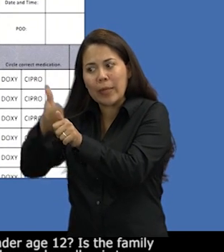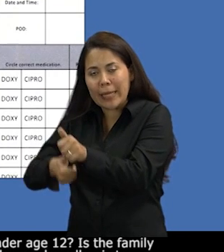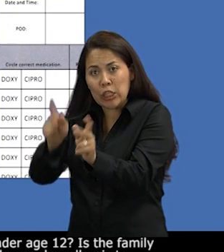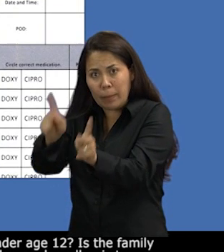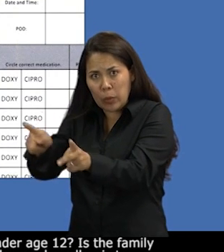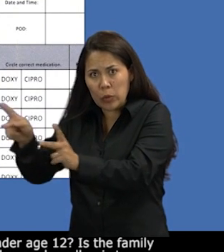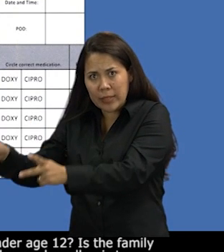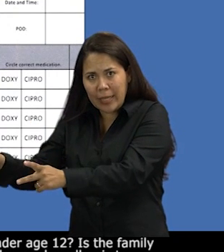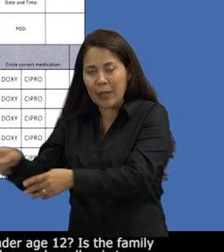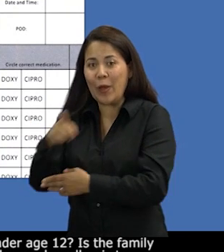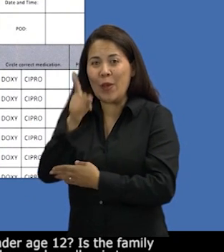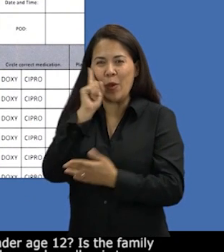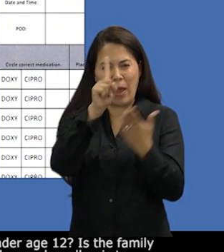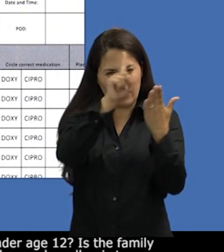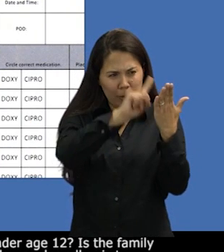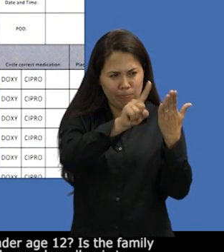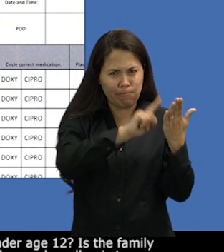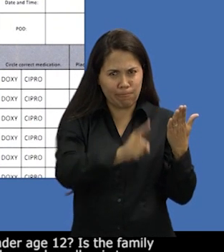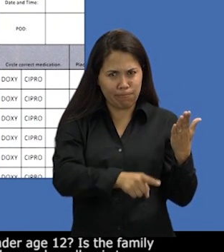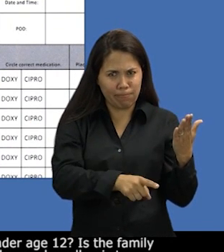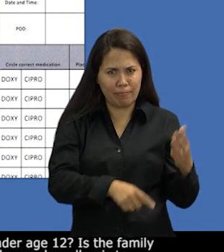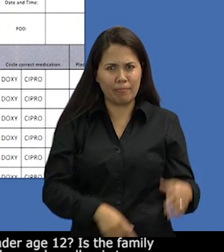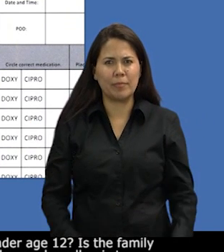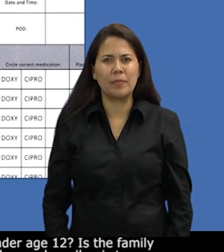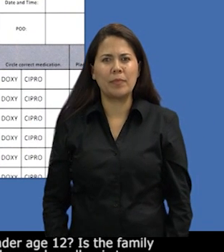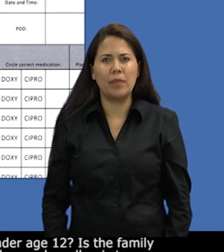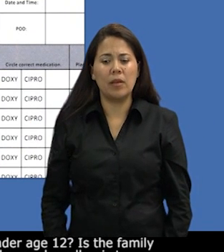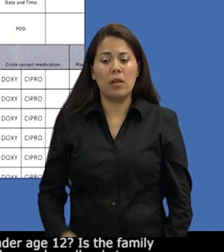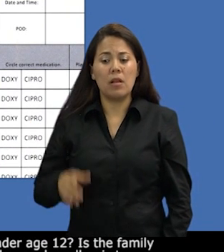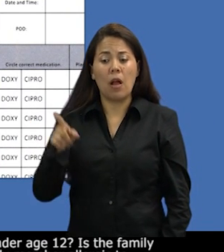Is the family member under age 12?